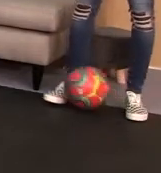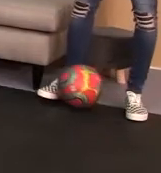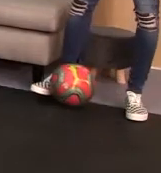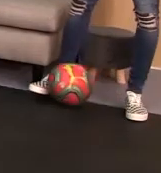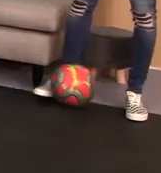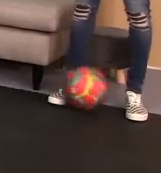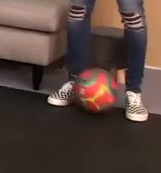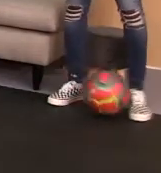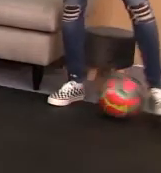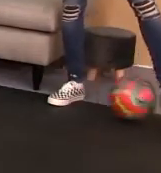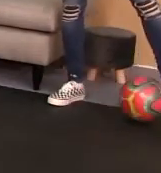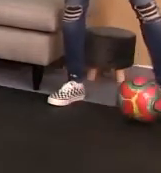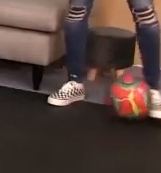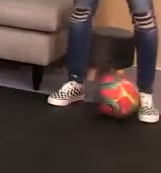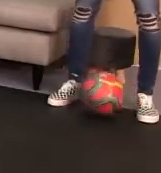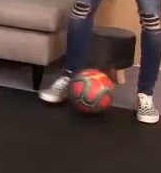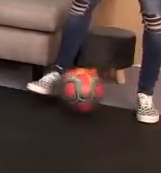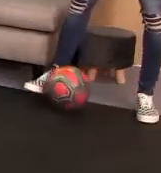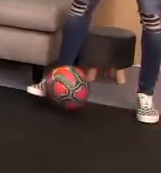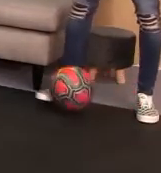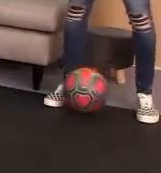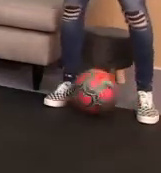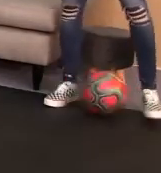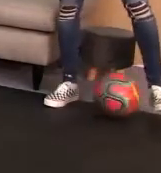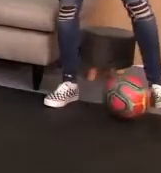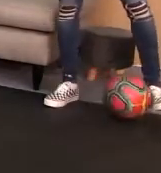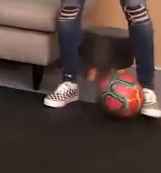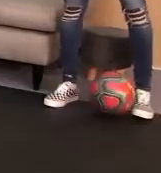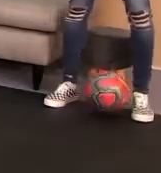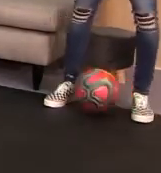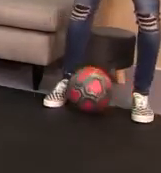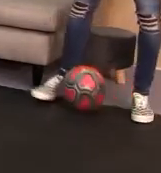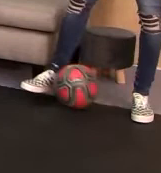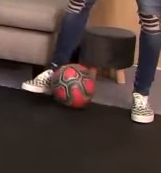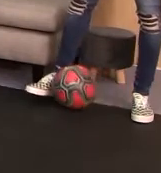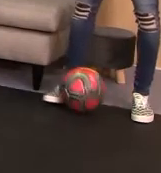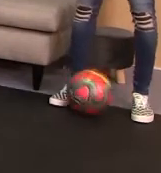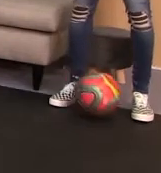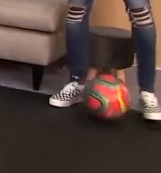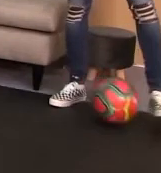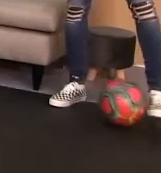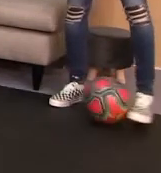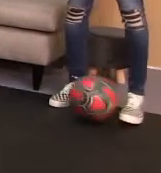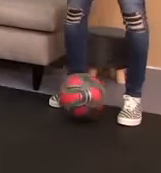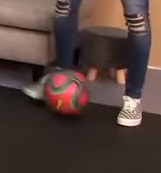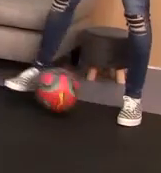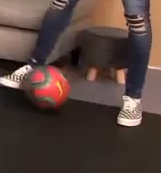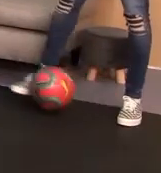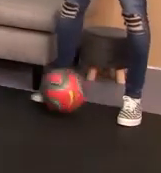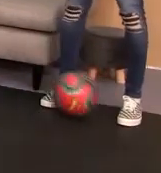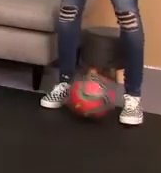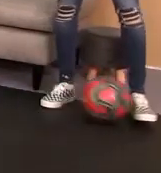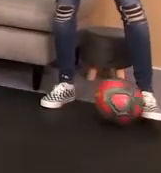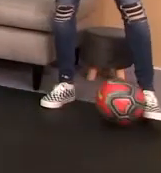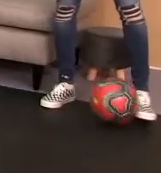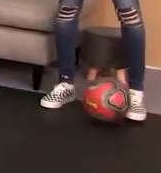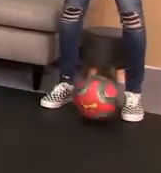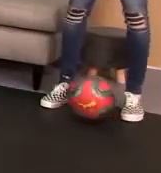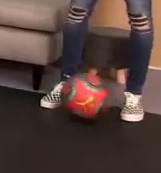sleeping on the floor over here, and this is Jonathan, who's fiddling, and I'm Darlene.